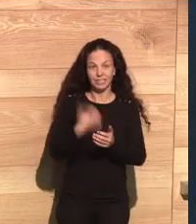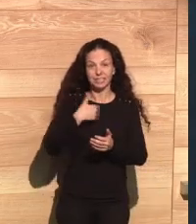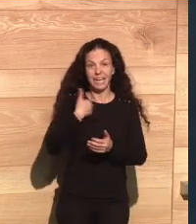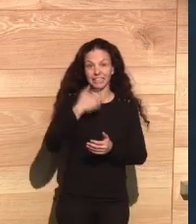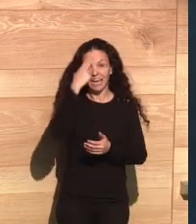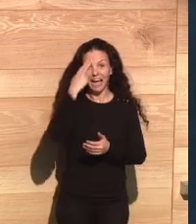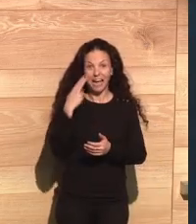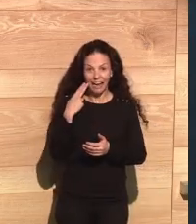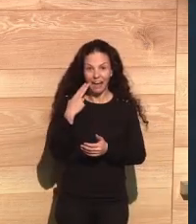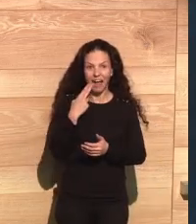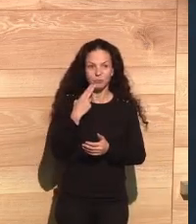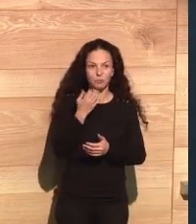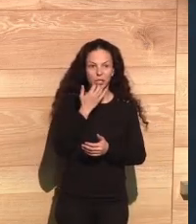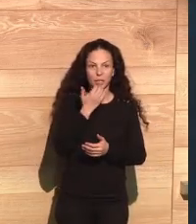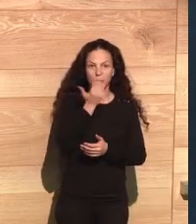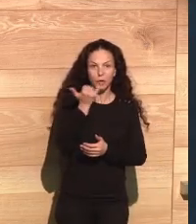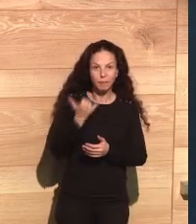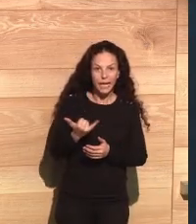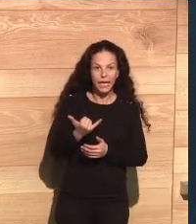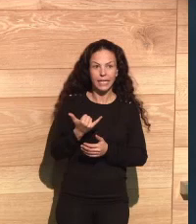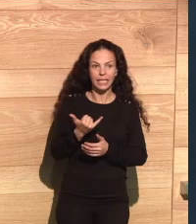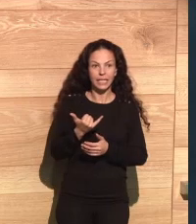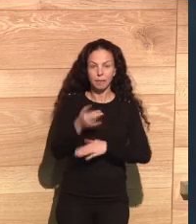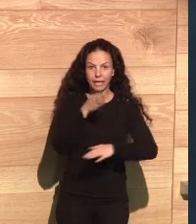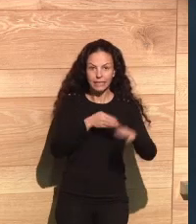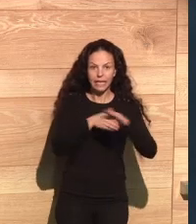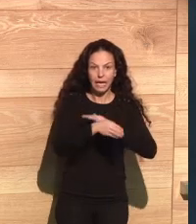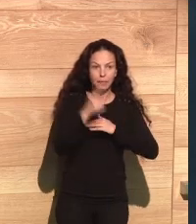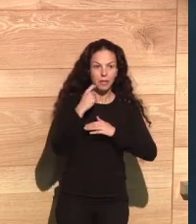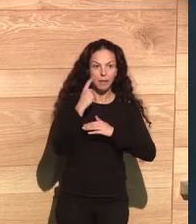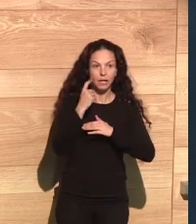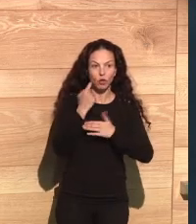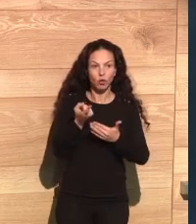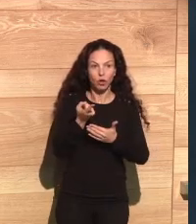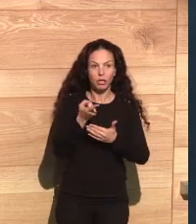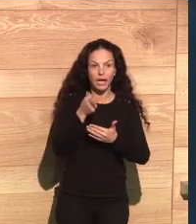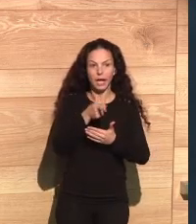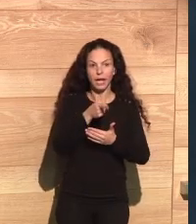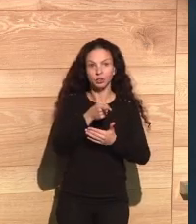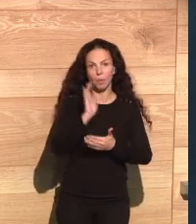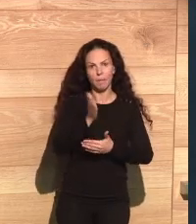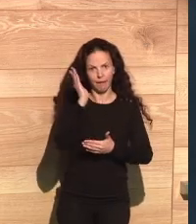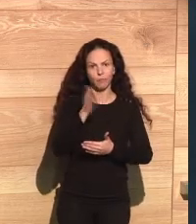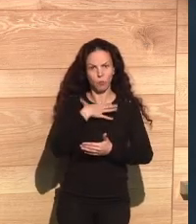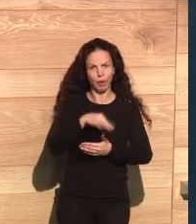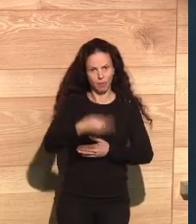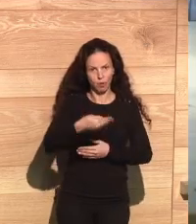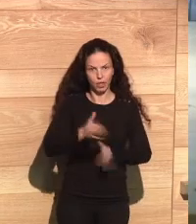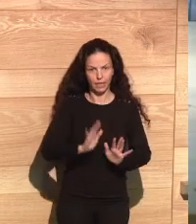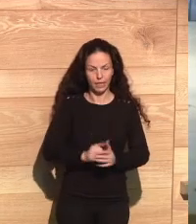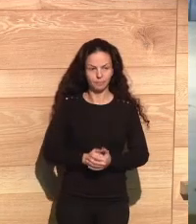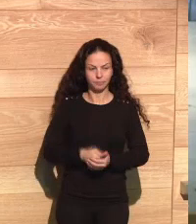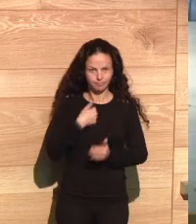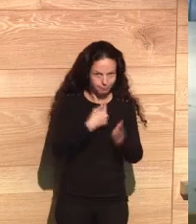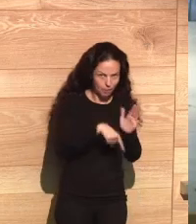are very closely connected when my email is hacked or my bank account